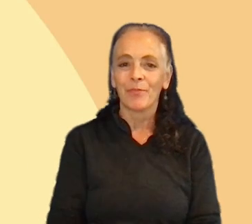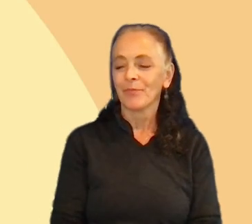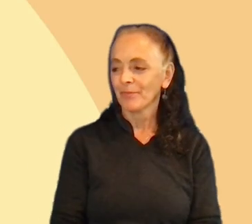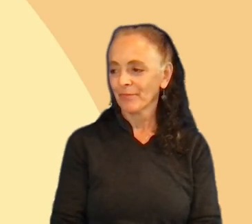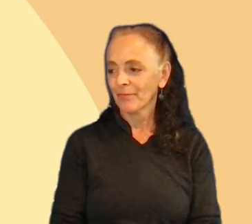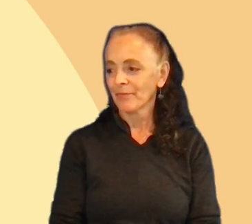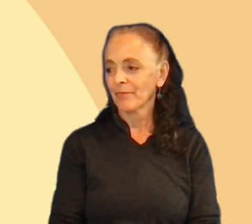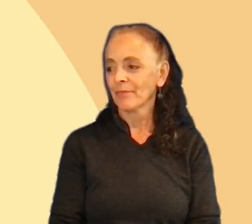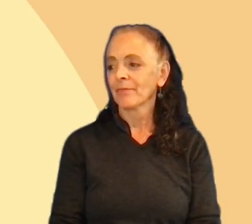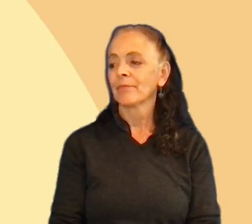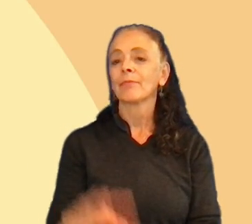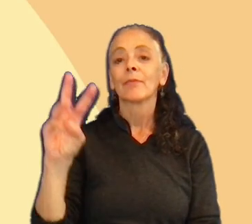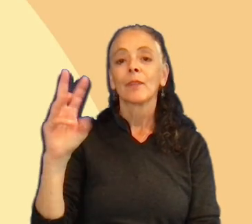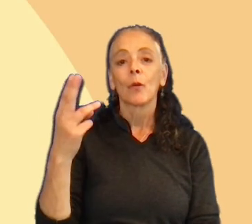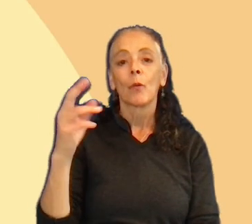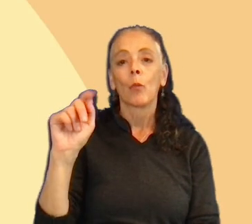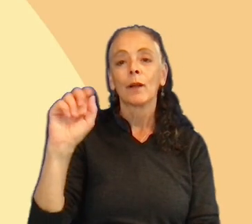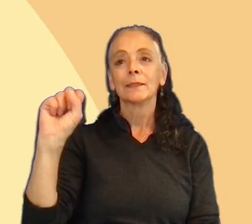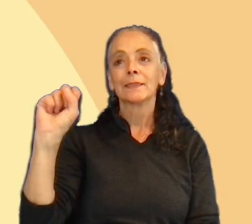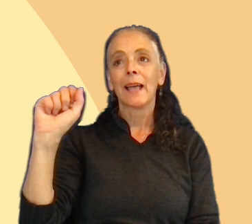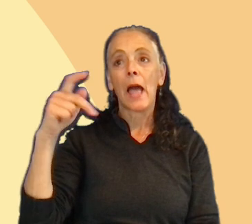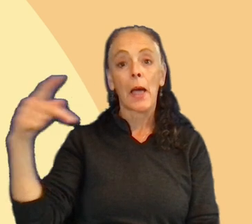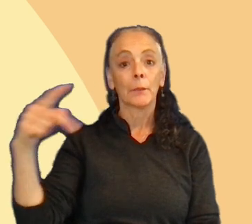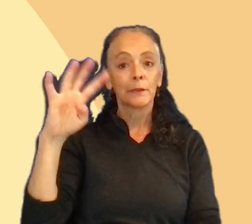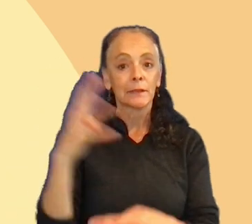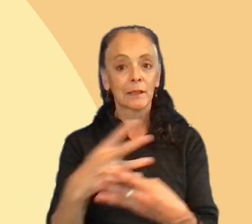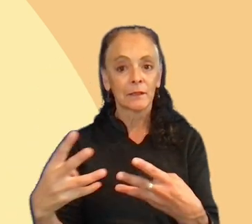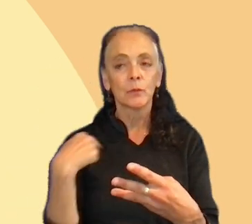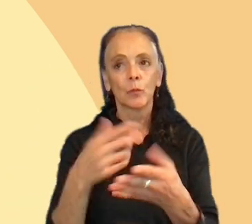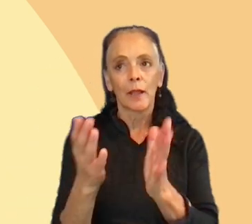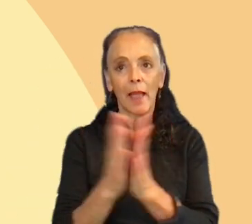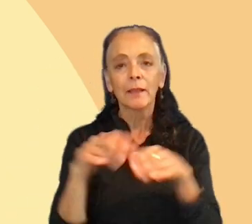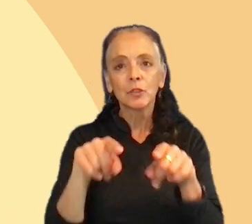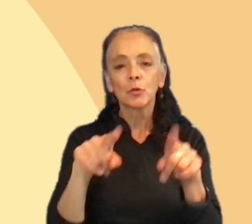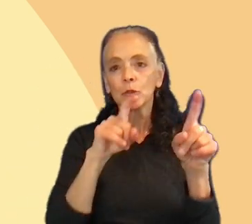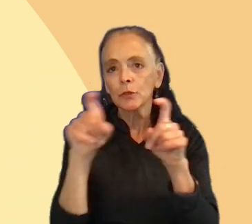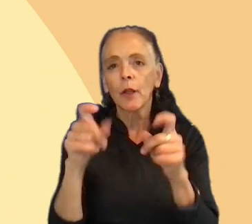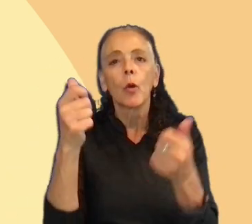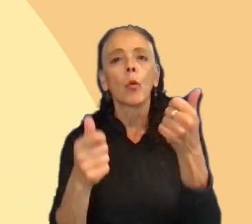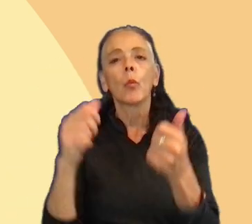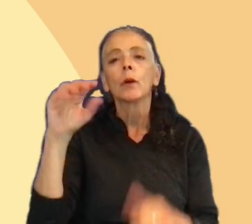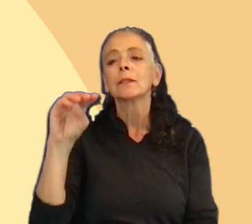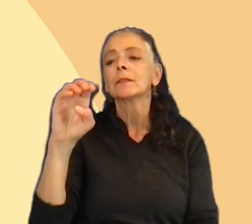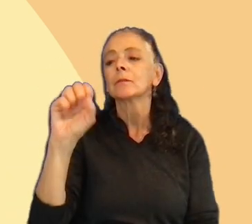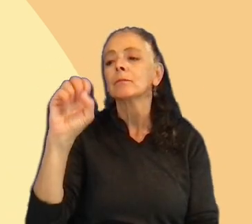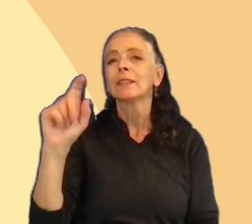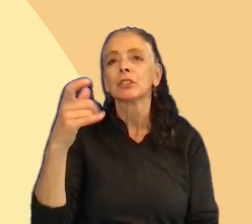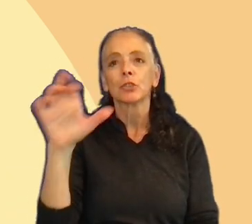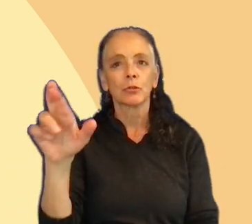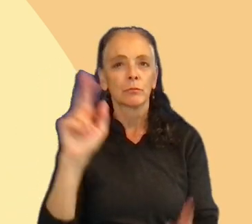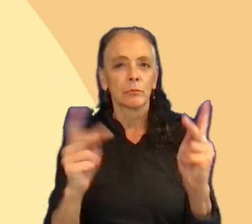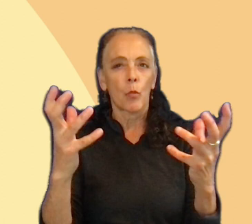About the WhatsApp schedule. We asked in the survey, which messenger people would like